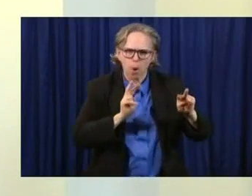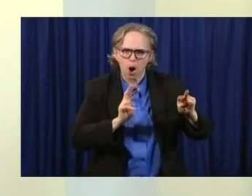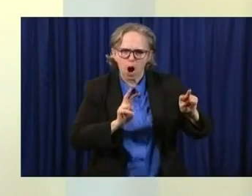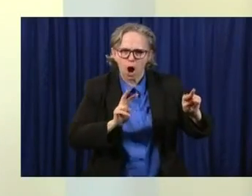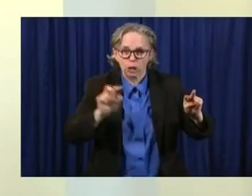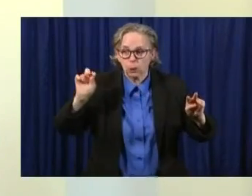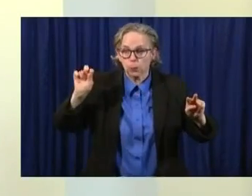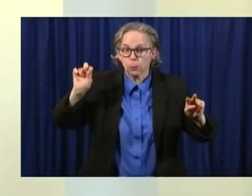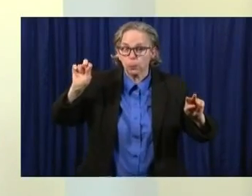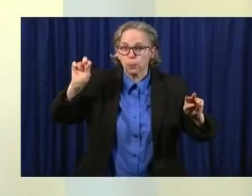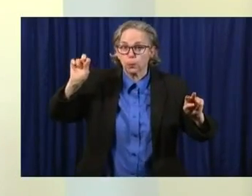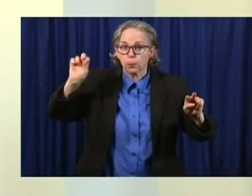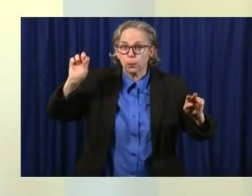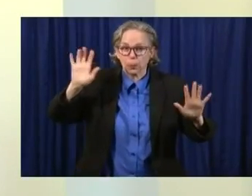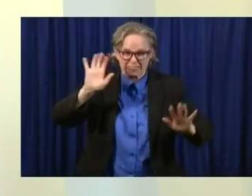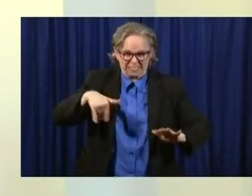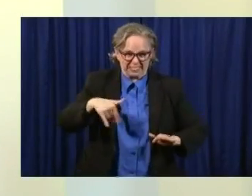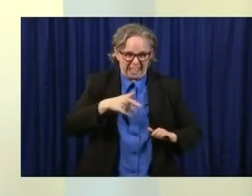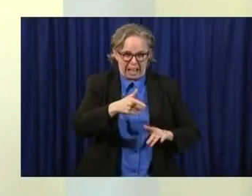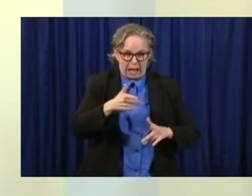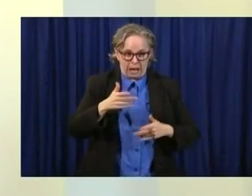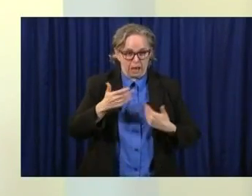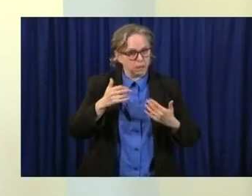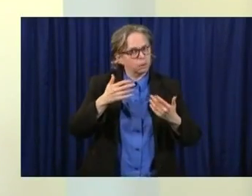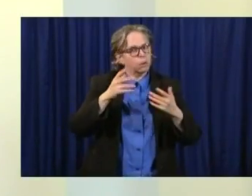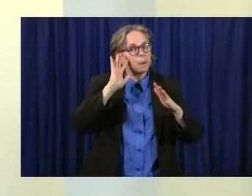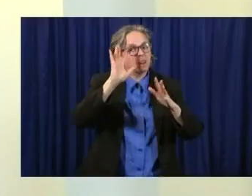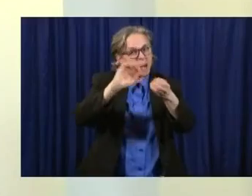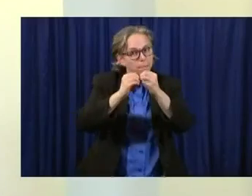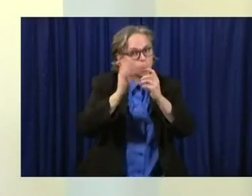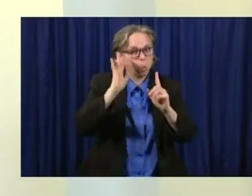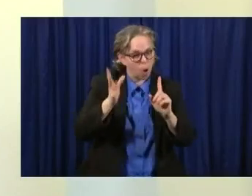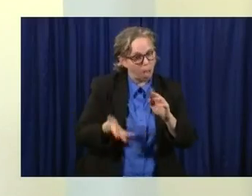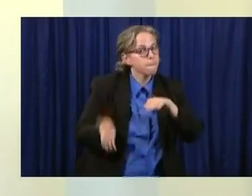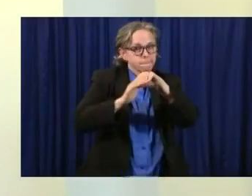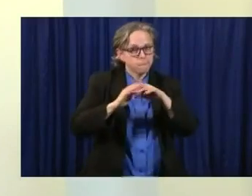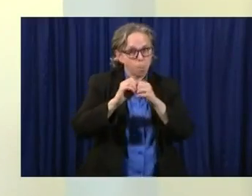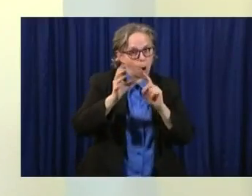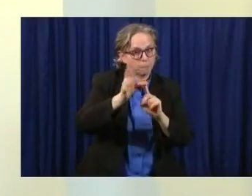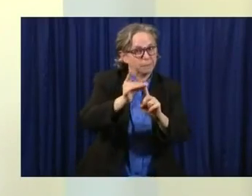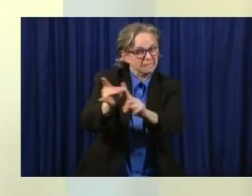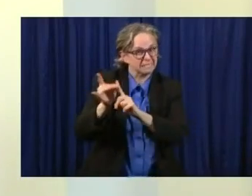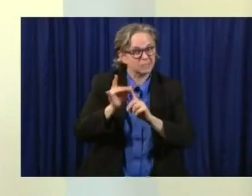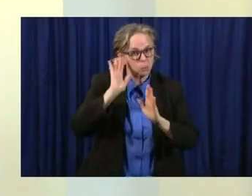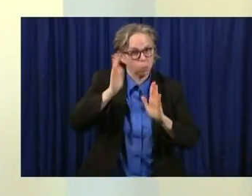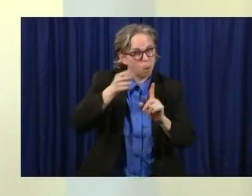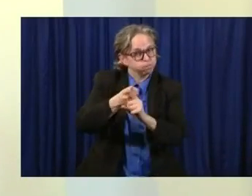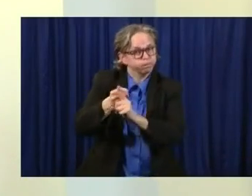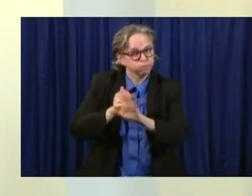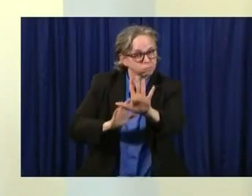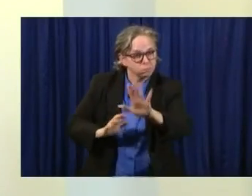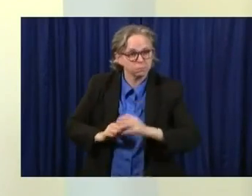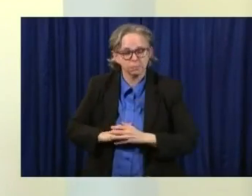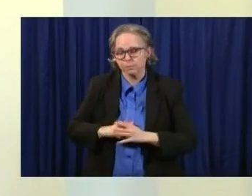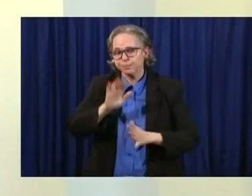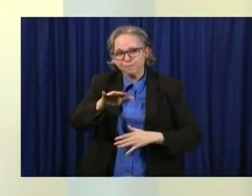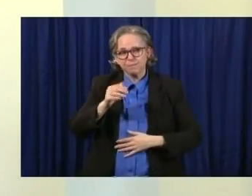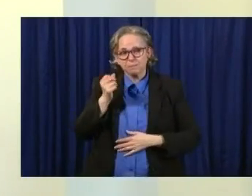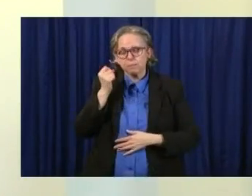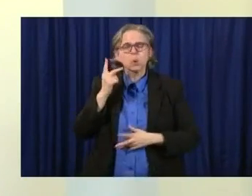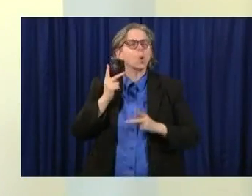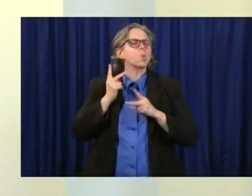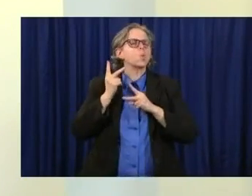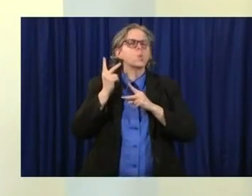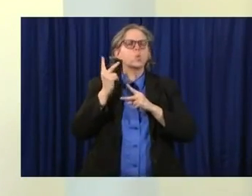think it's hard for people to understand. Even when we say deaths, we said something like in a worse flu season in the United States, we have 60,000